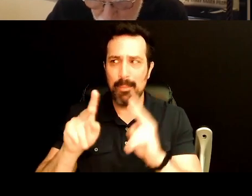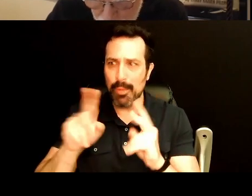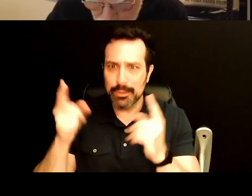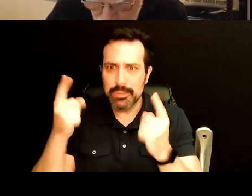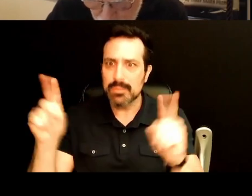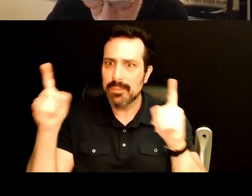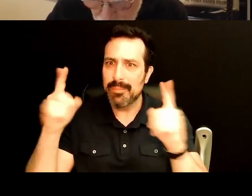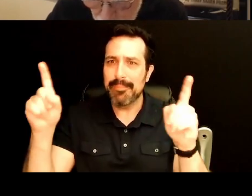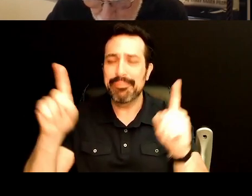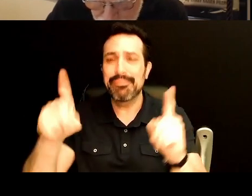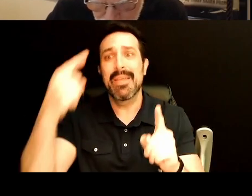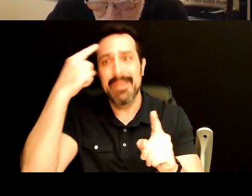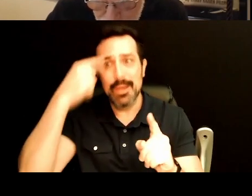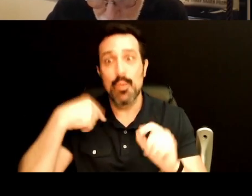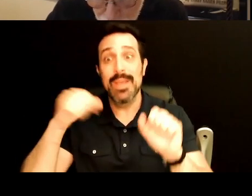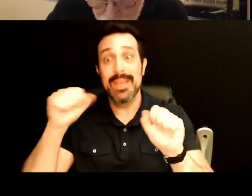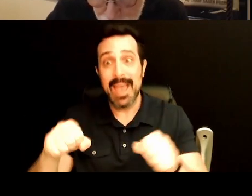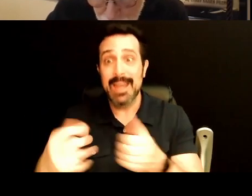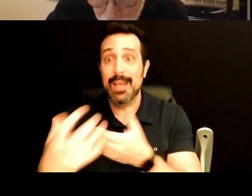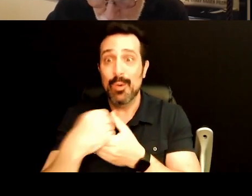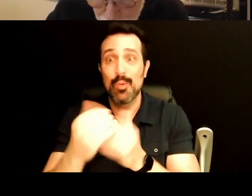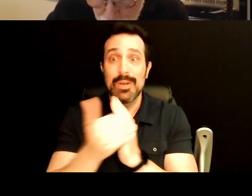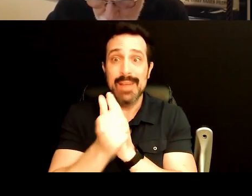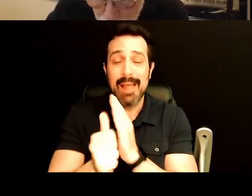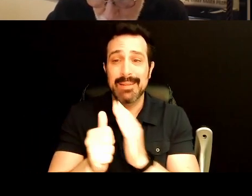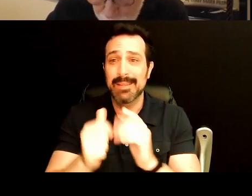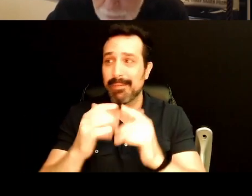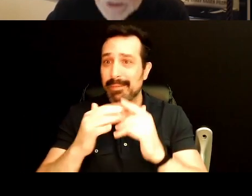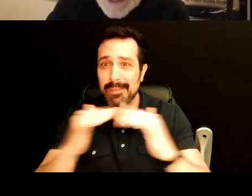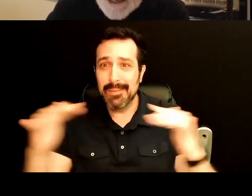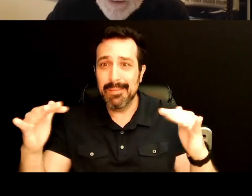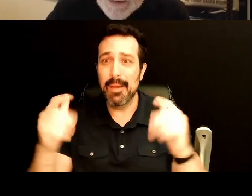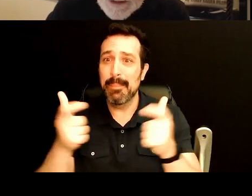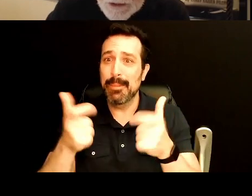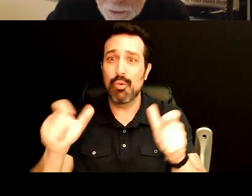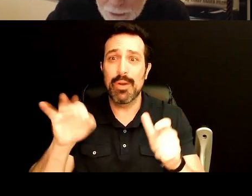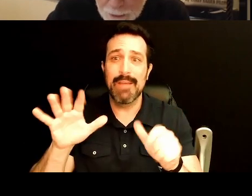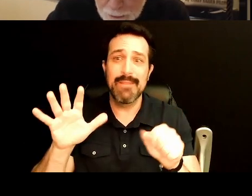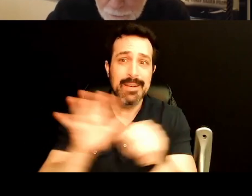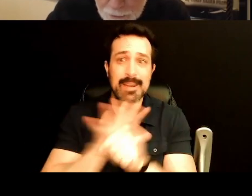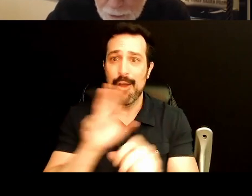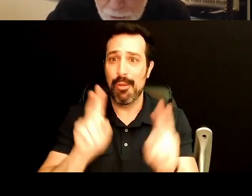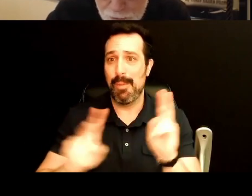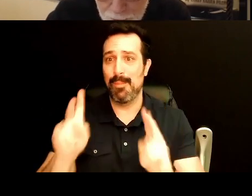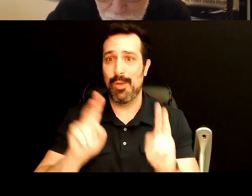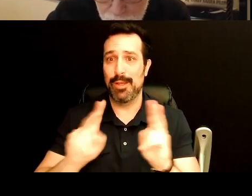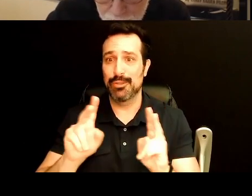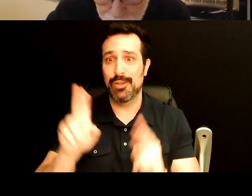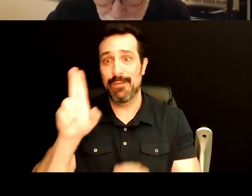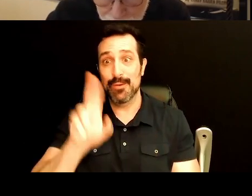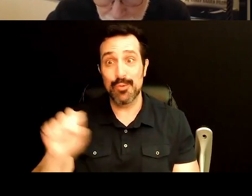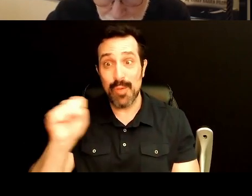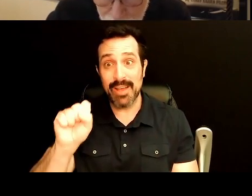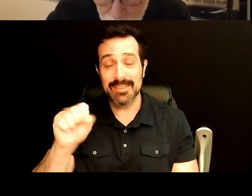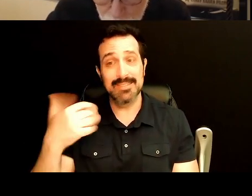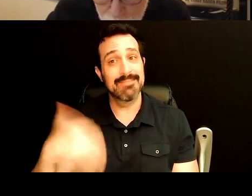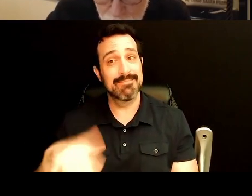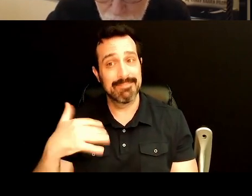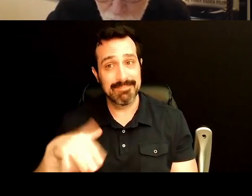what we could accomplish by including the talents of a representative majority of the entire population of the United States.